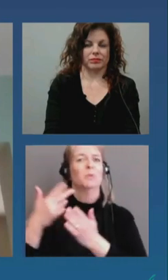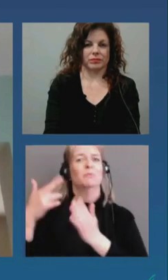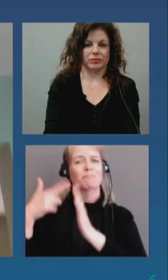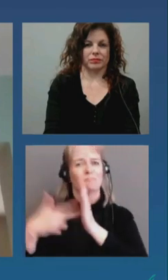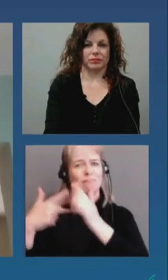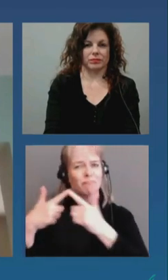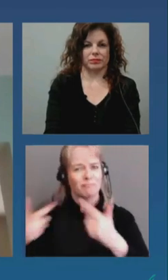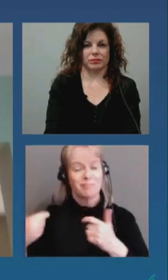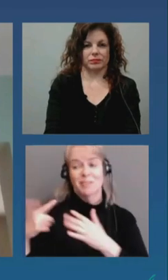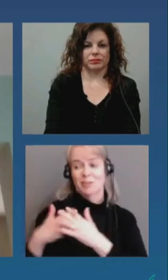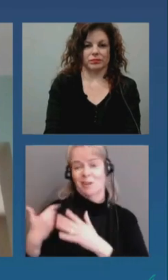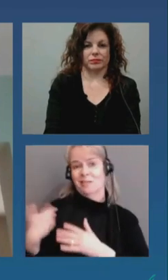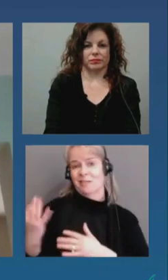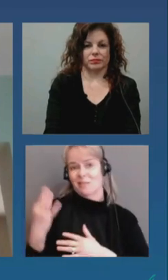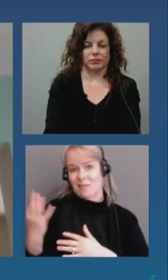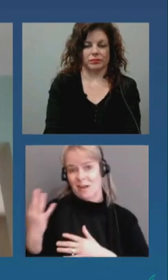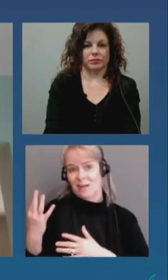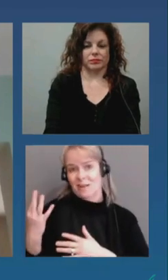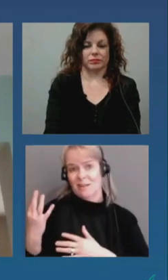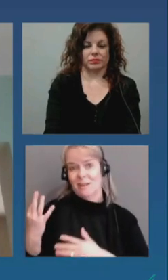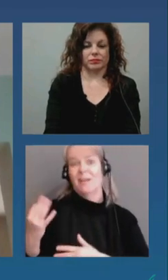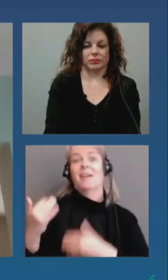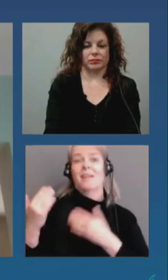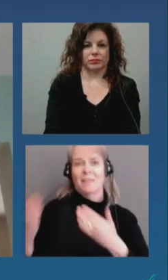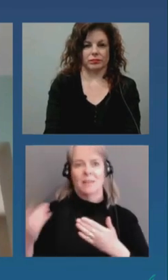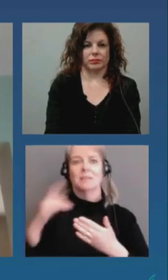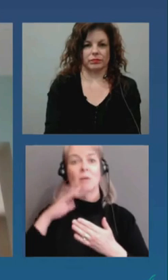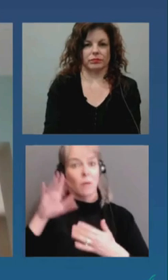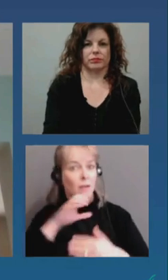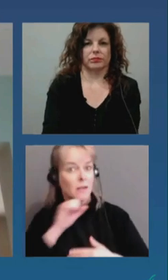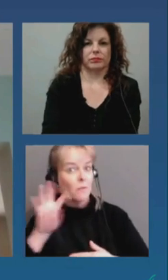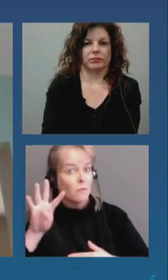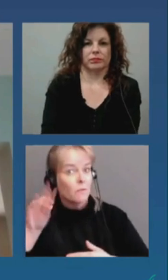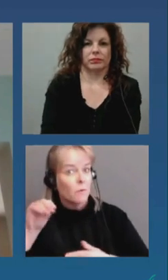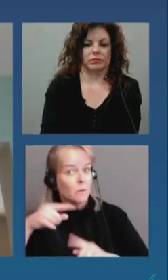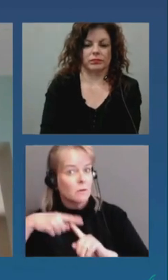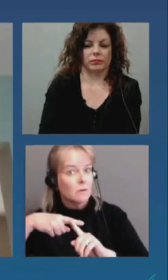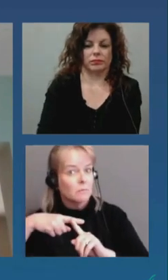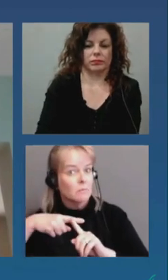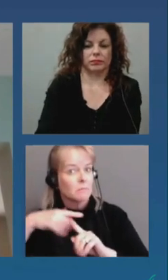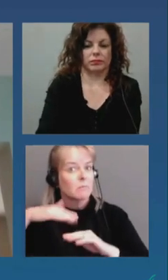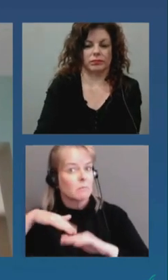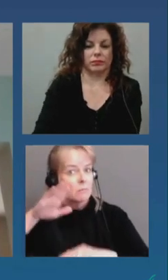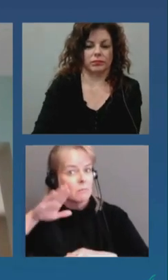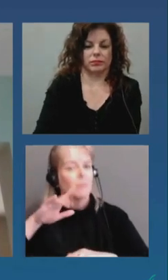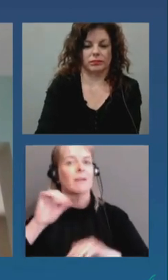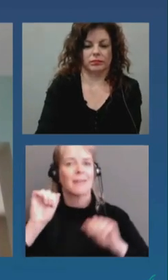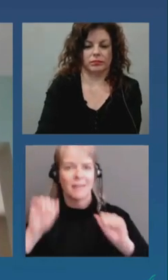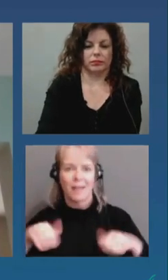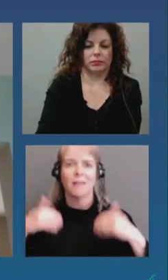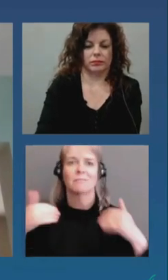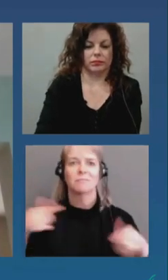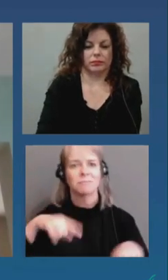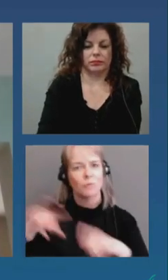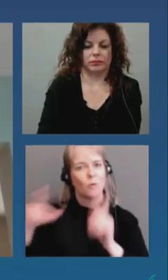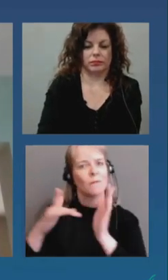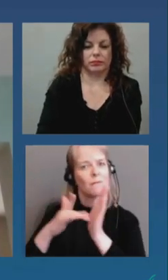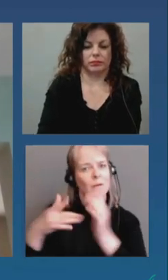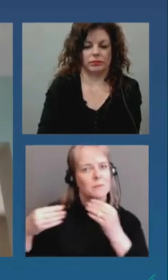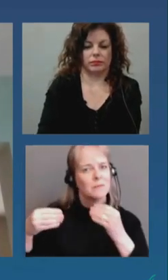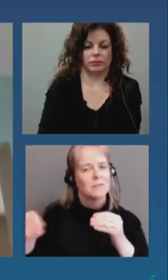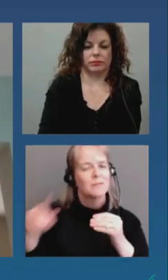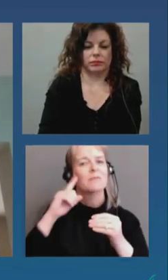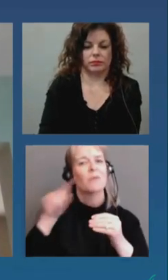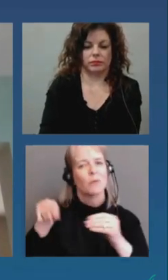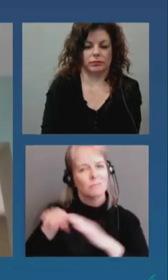on Friday, then the welcome news that those 40-plus would be eligible to receive AstraZeneca in pharmacies on Sunday. And the